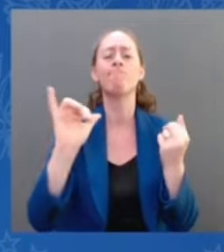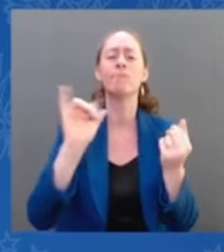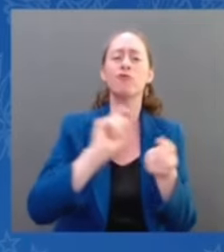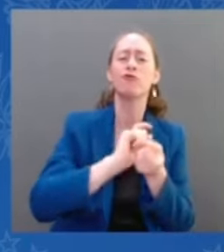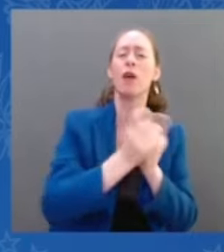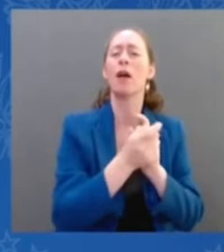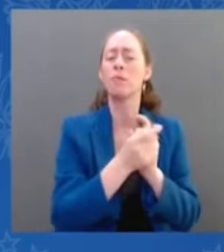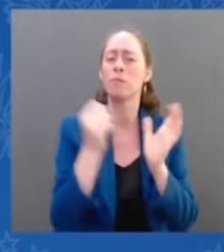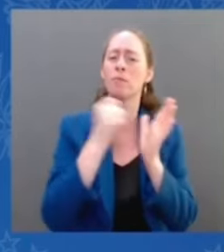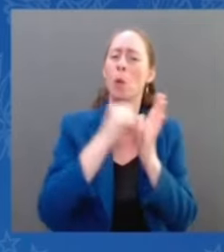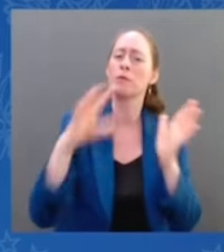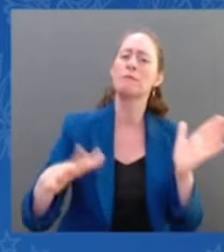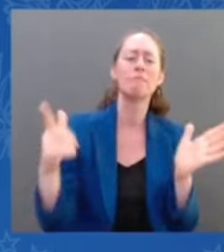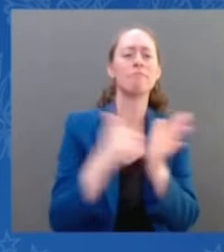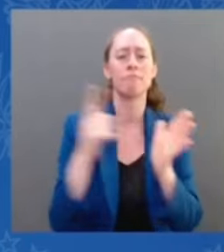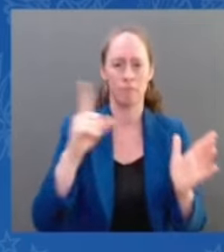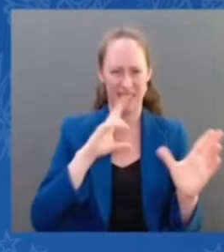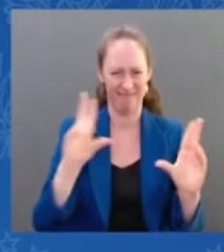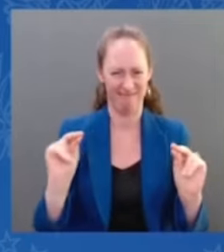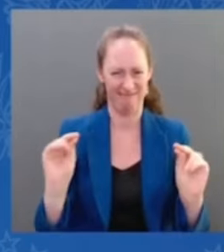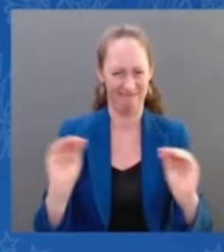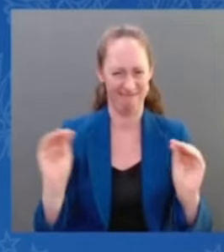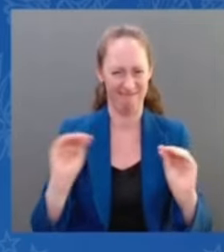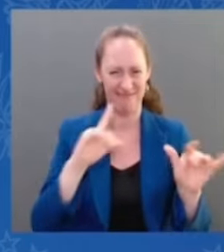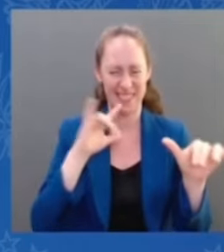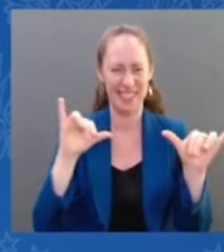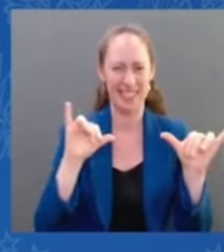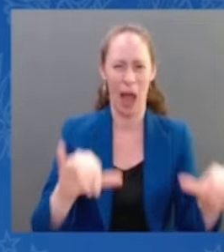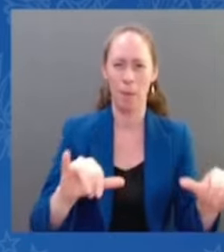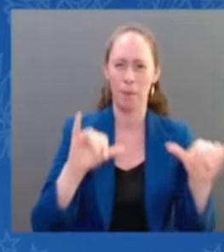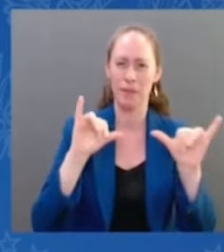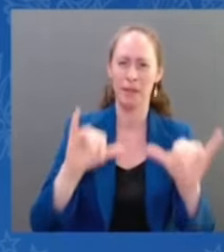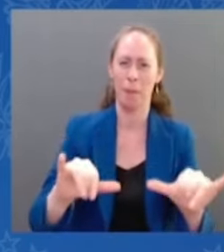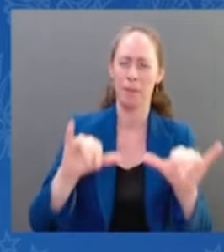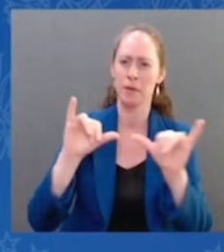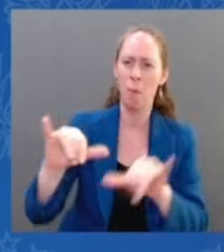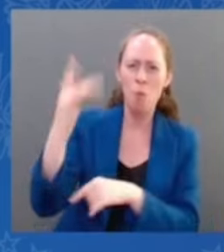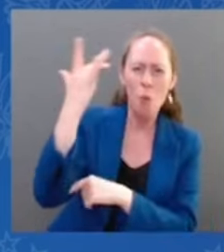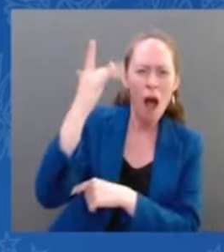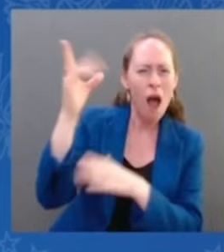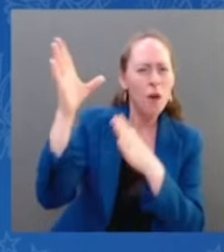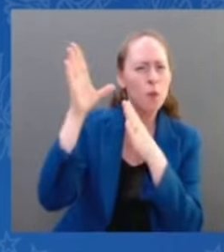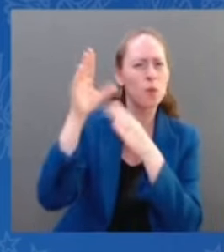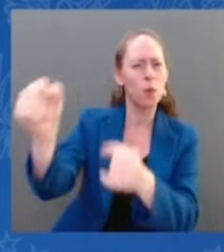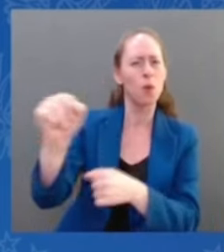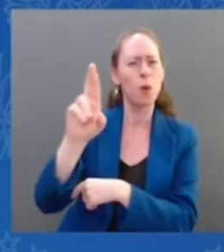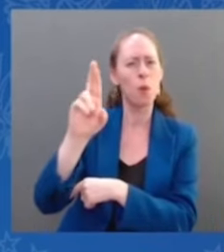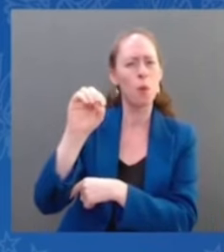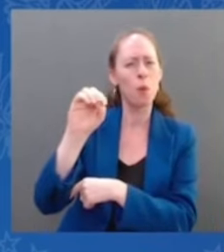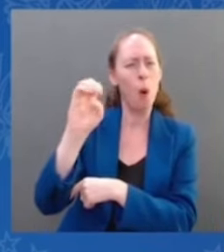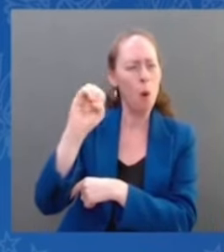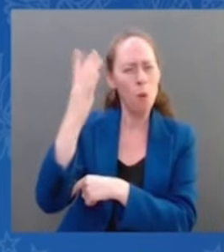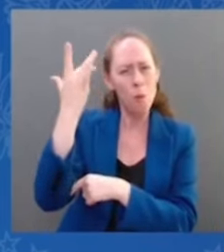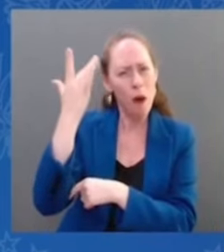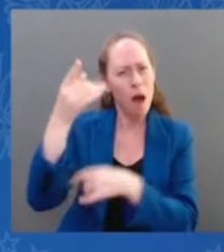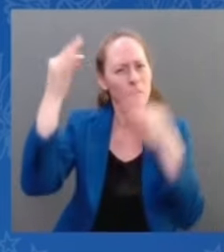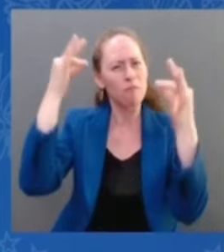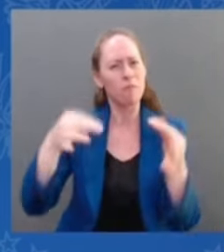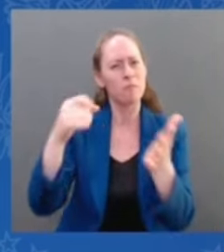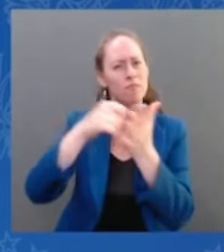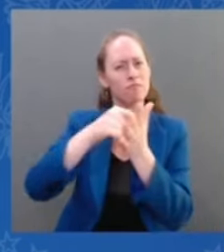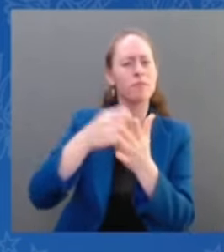All that's changed is this court. That wasn't about the constitution or the law. It was about a deep, long seating